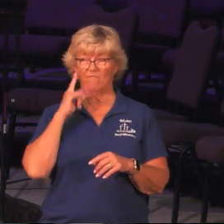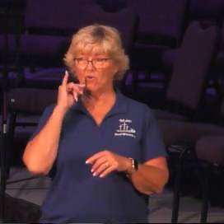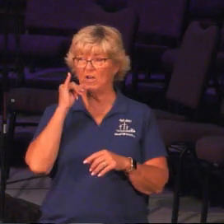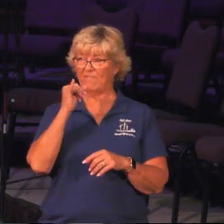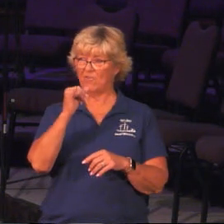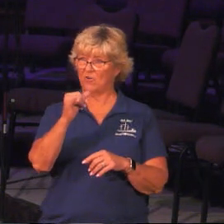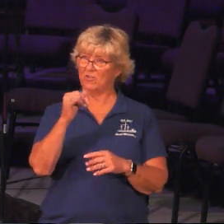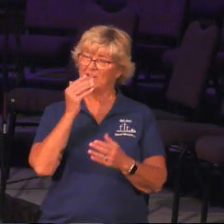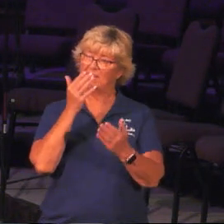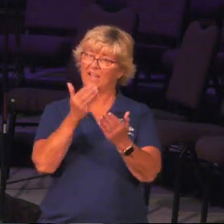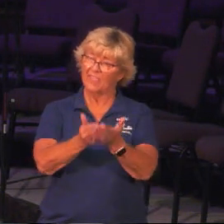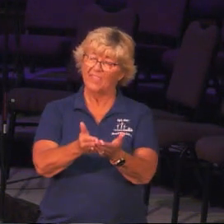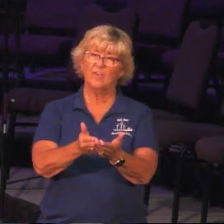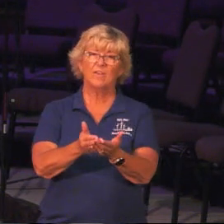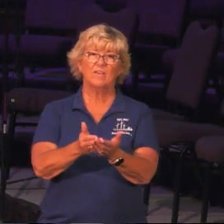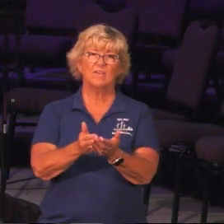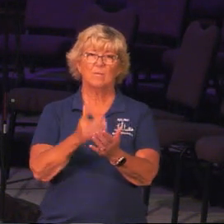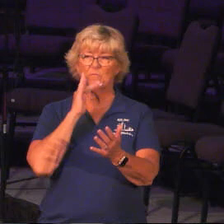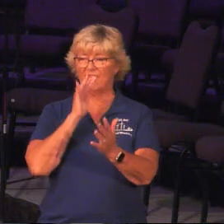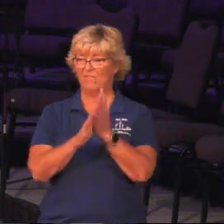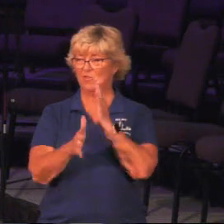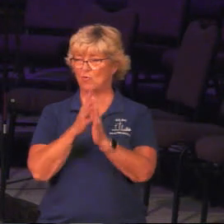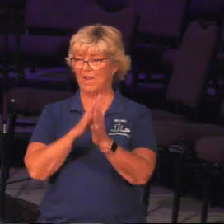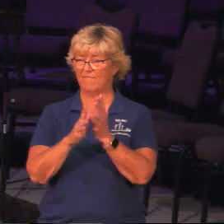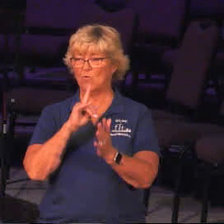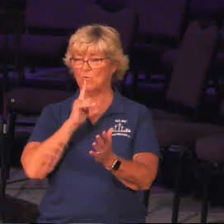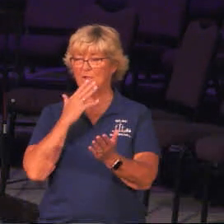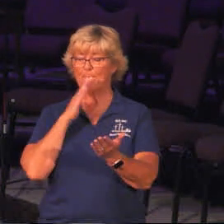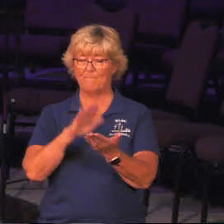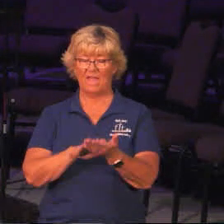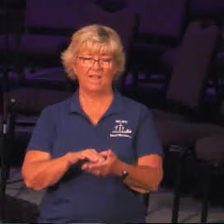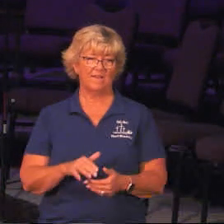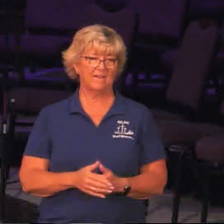to get there because the traffic was really bad.